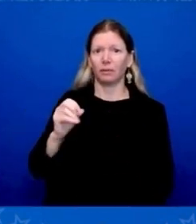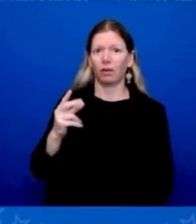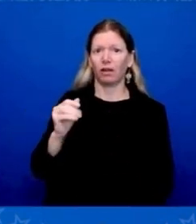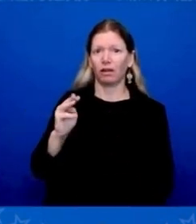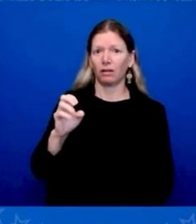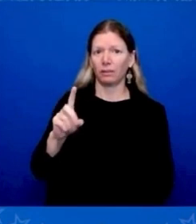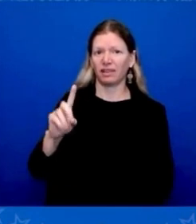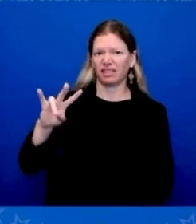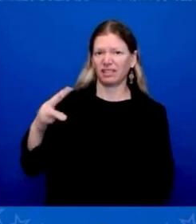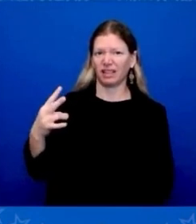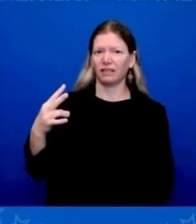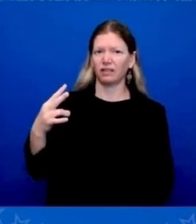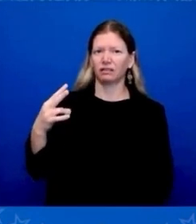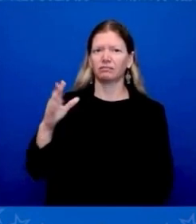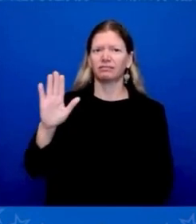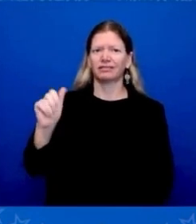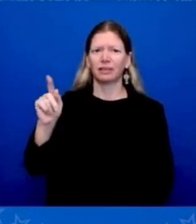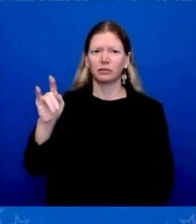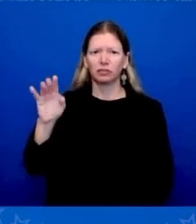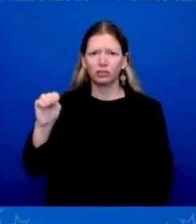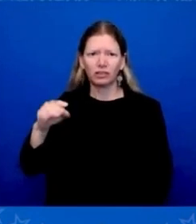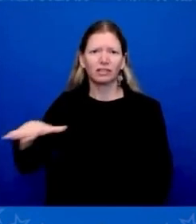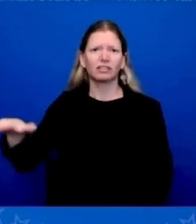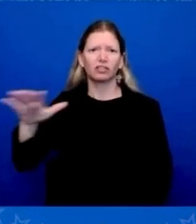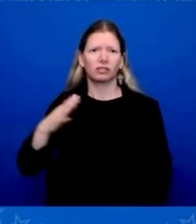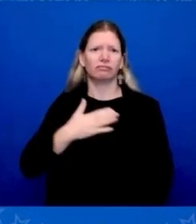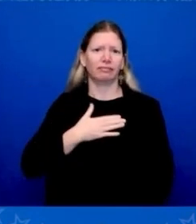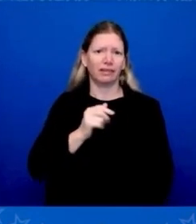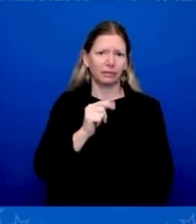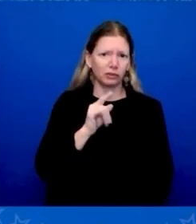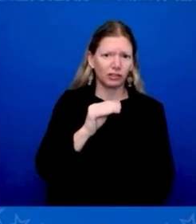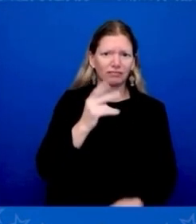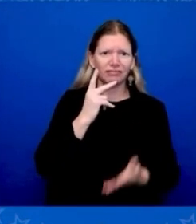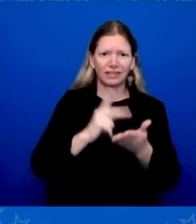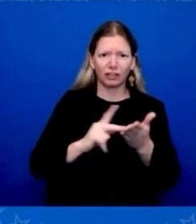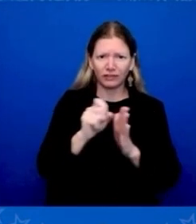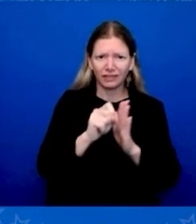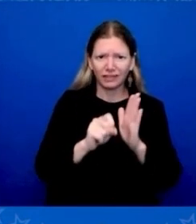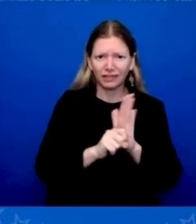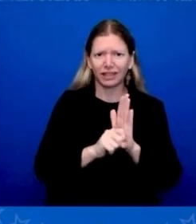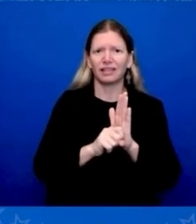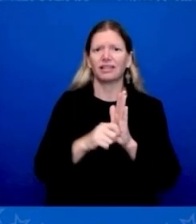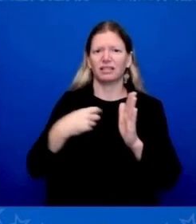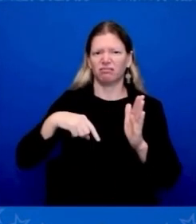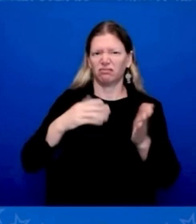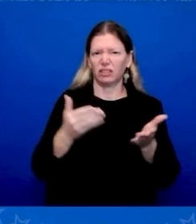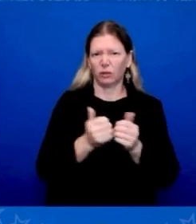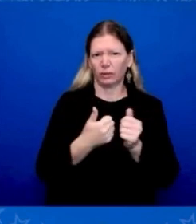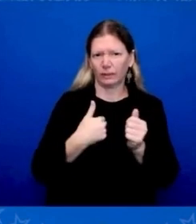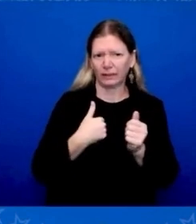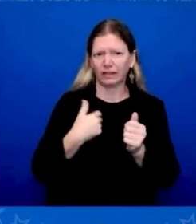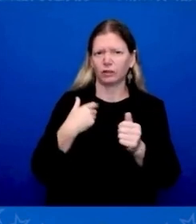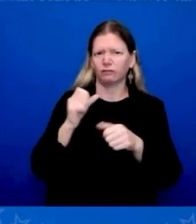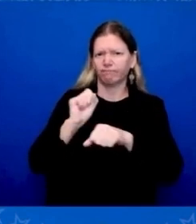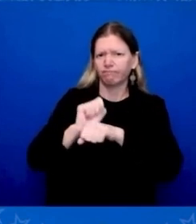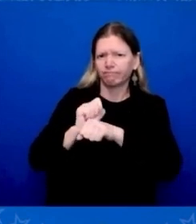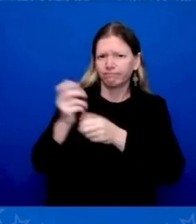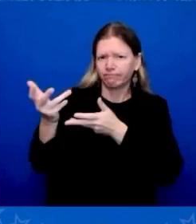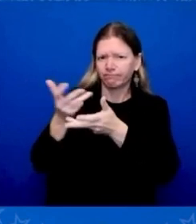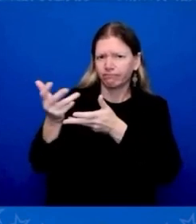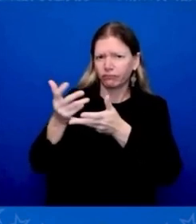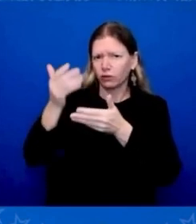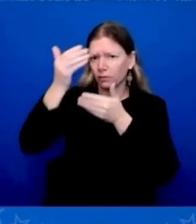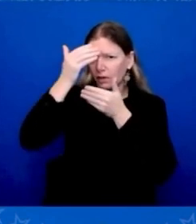who's here with me today, is working with Moroccan officials on the long distance here. We're working expeditions to ensure